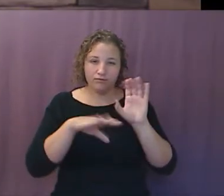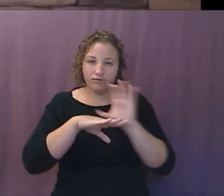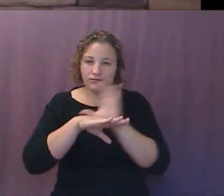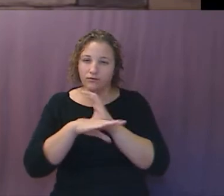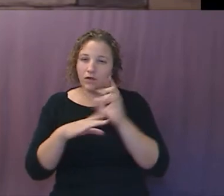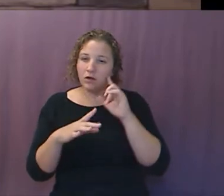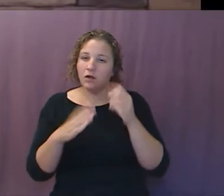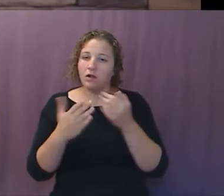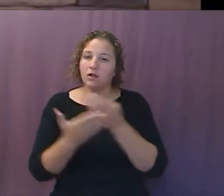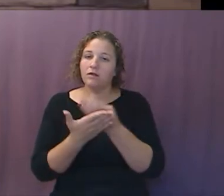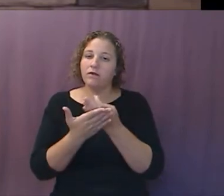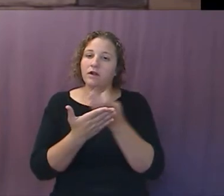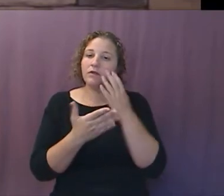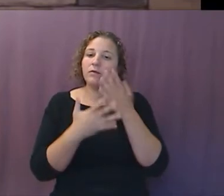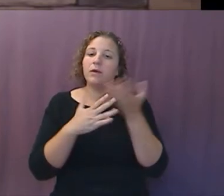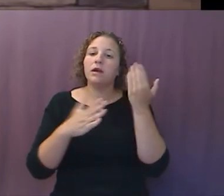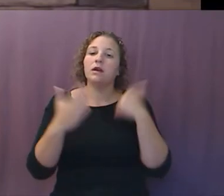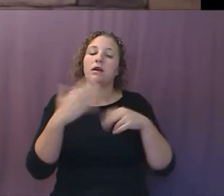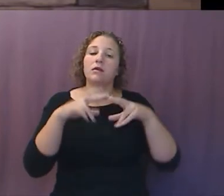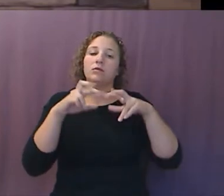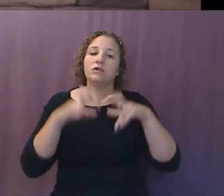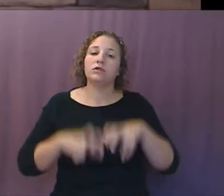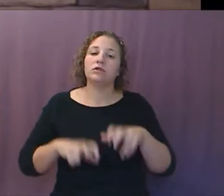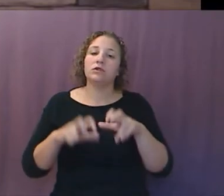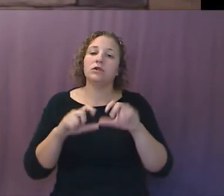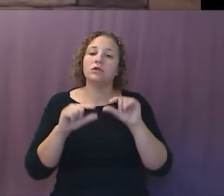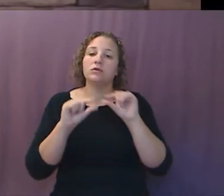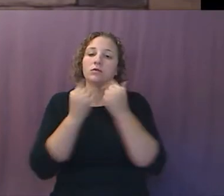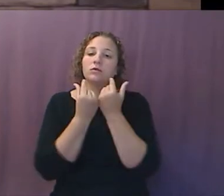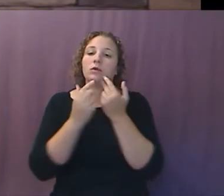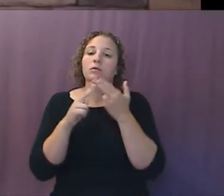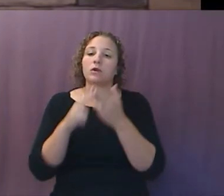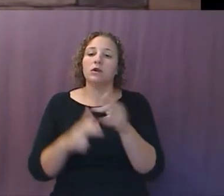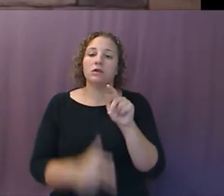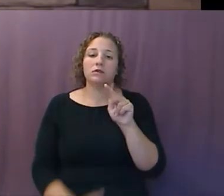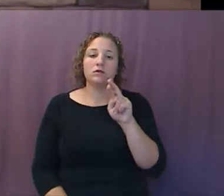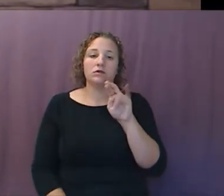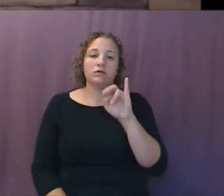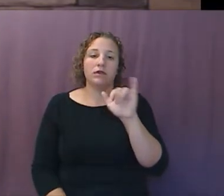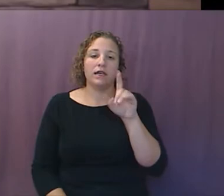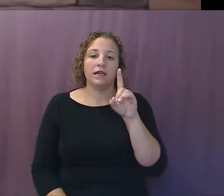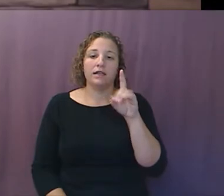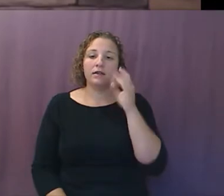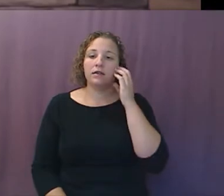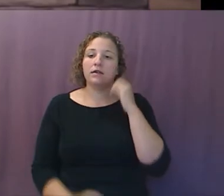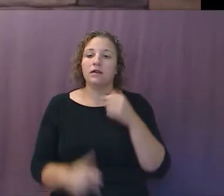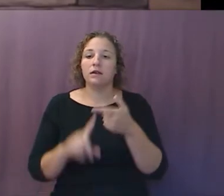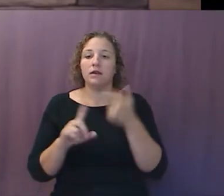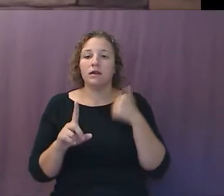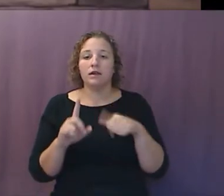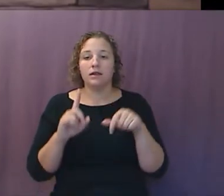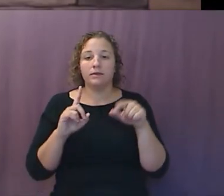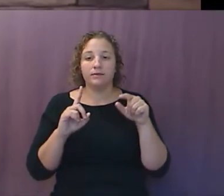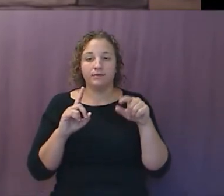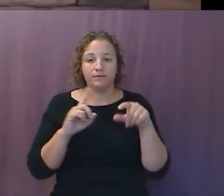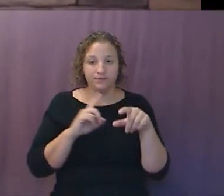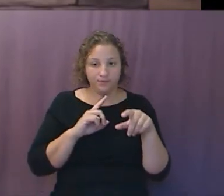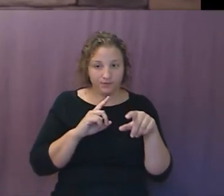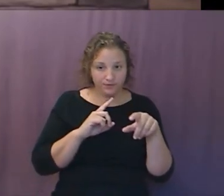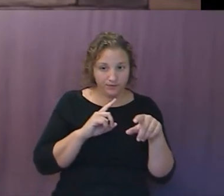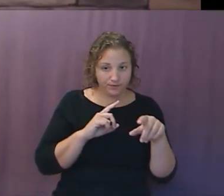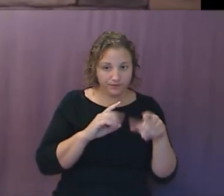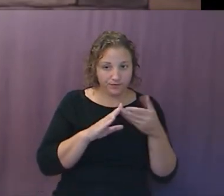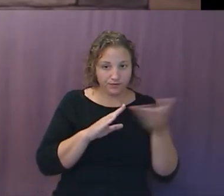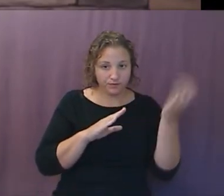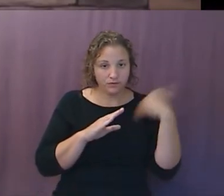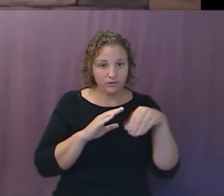and funded by a previously unreported research funding body called Triad. Chris Paihota, the recently retired chief,